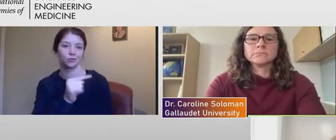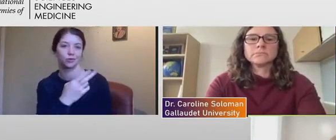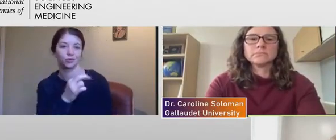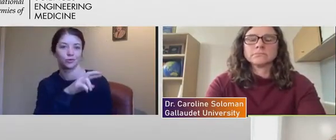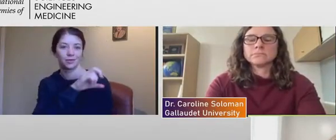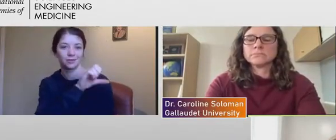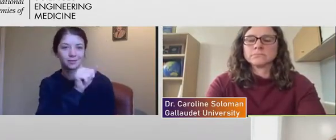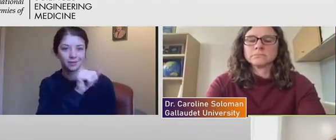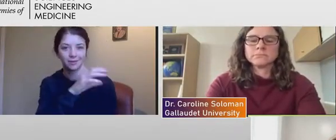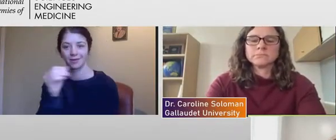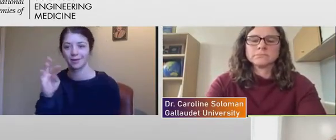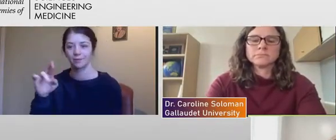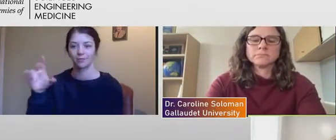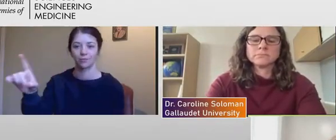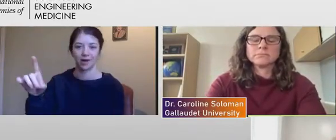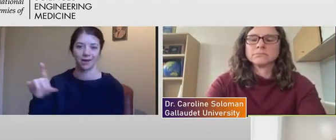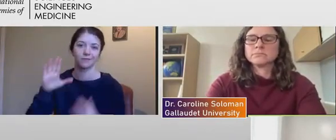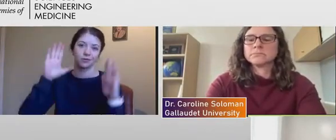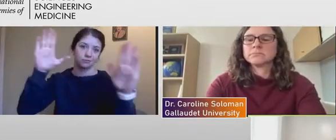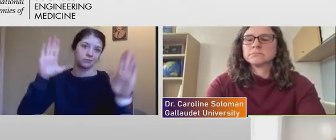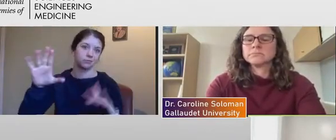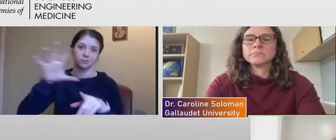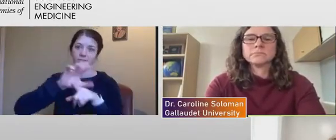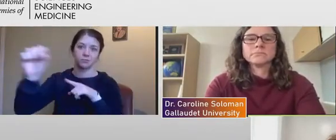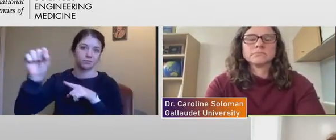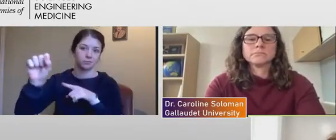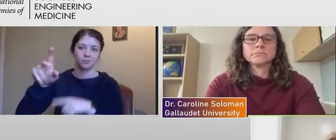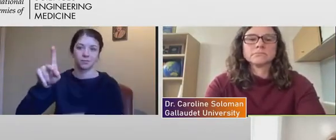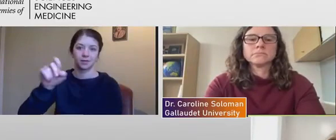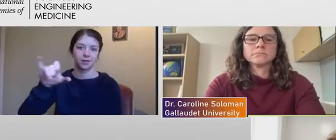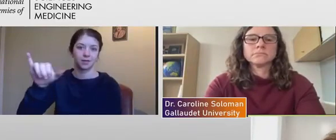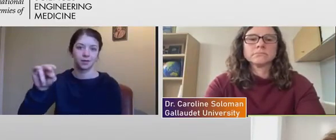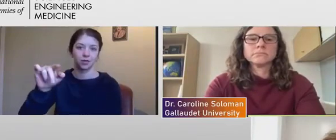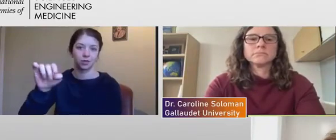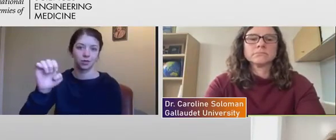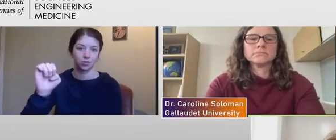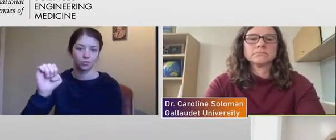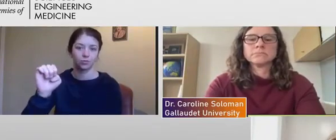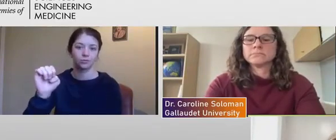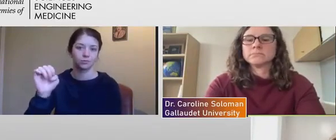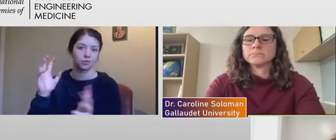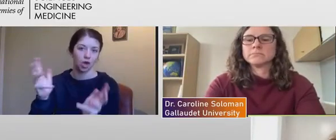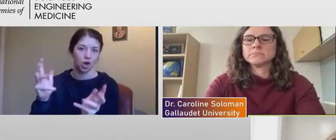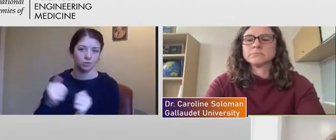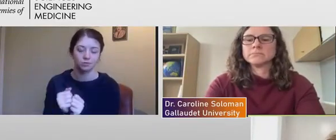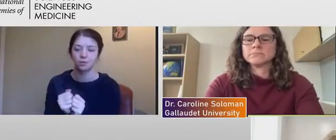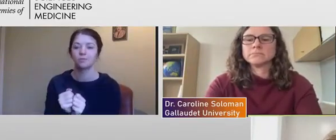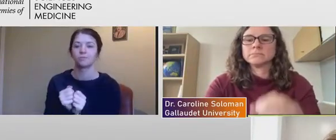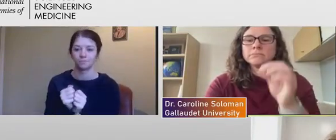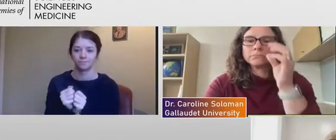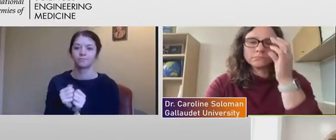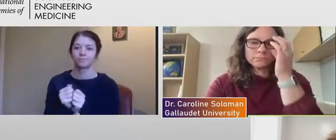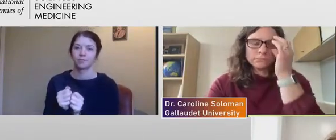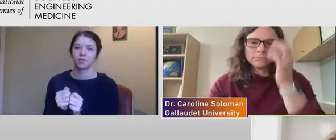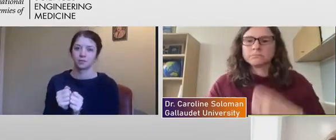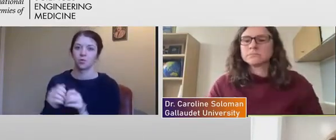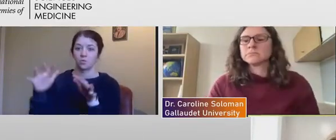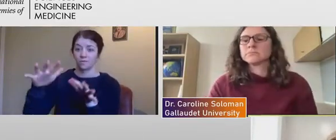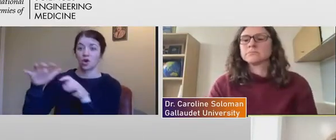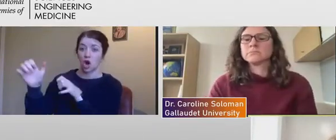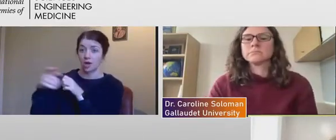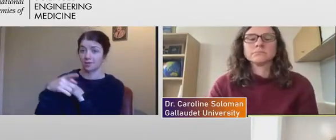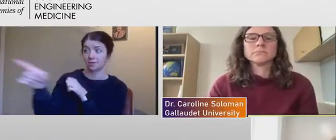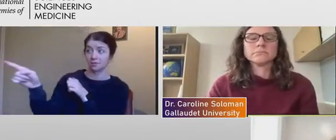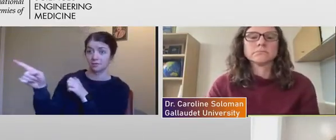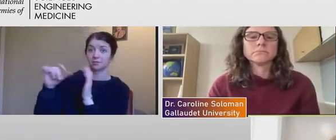phenomenal keynote talks. And I just want to reiterate that everyone in the audience should take time to listen and